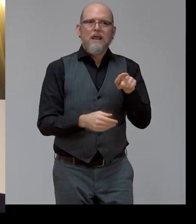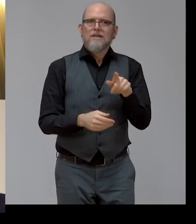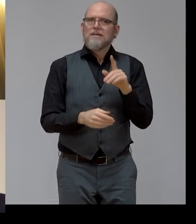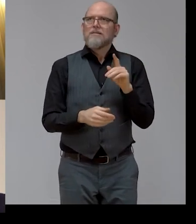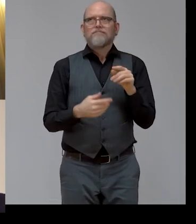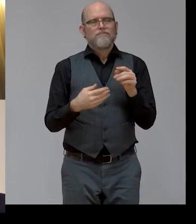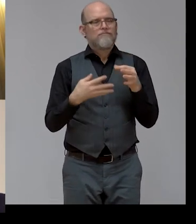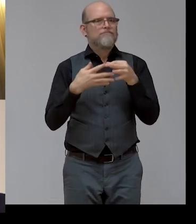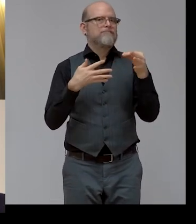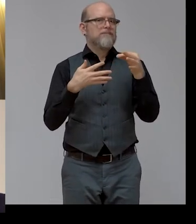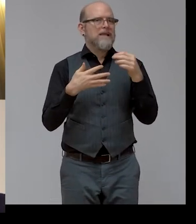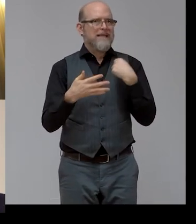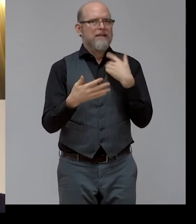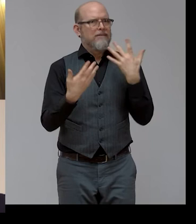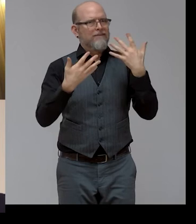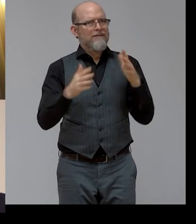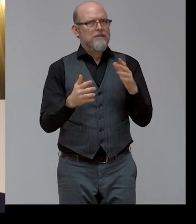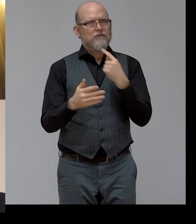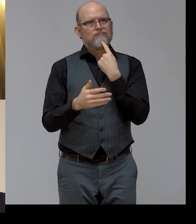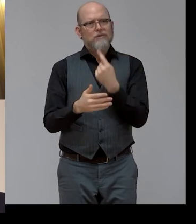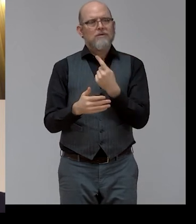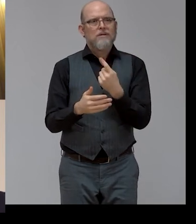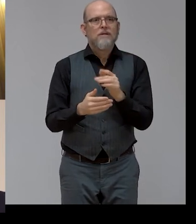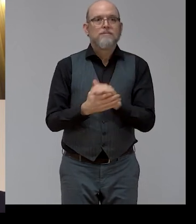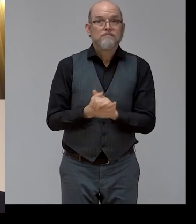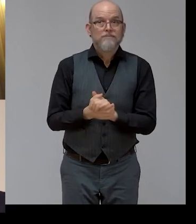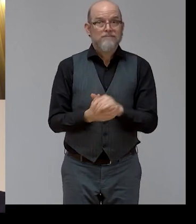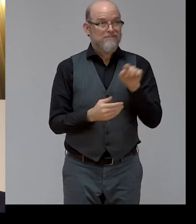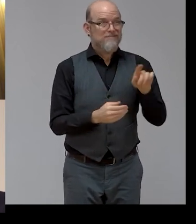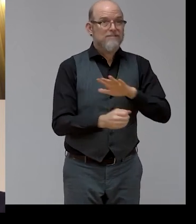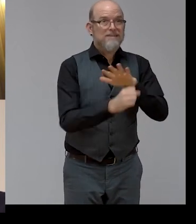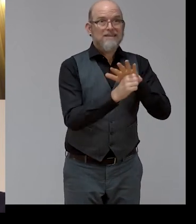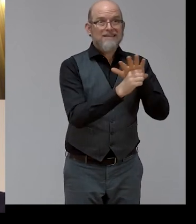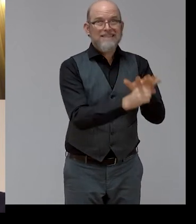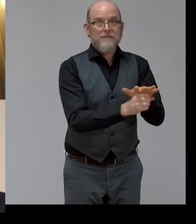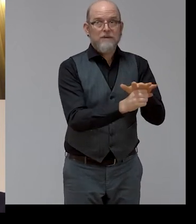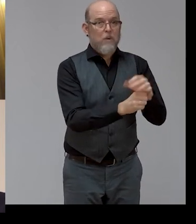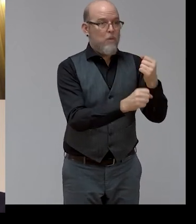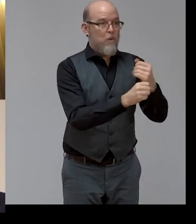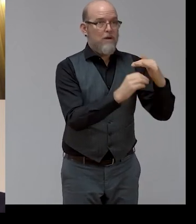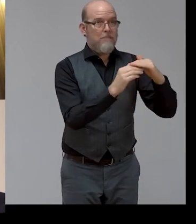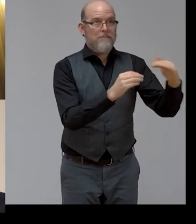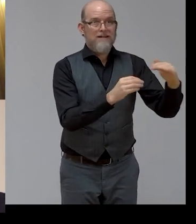it's also a result of discrimination in the workplace. It's a result of imperfect